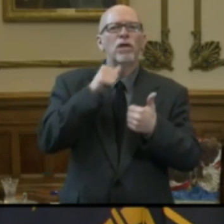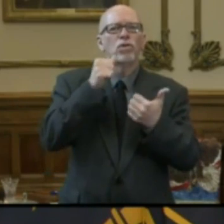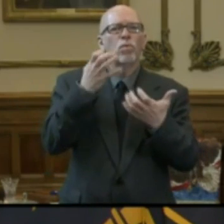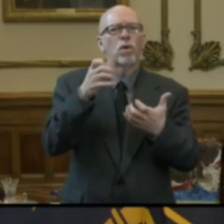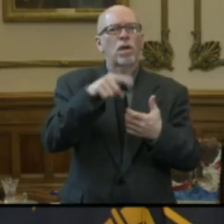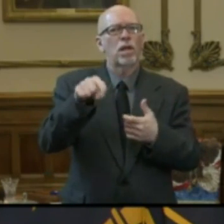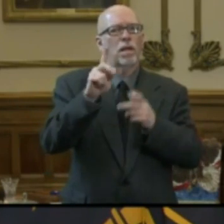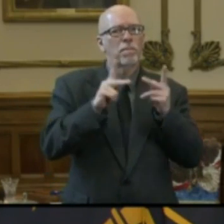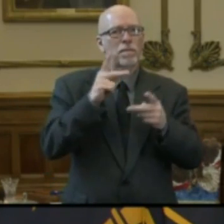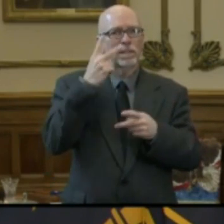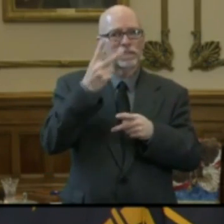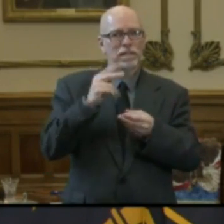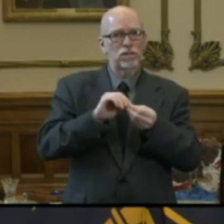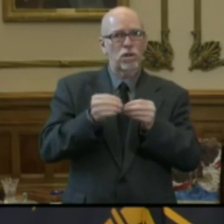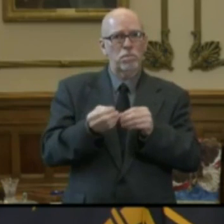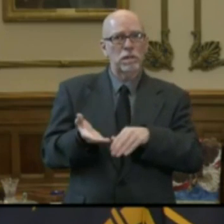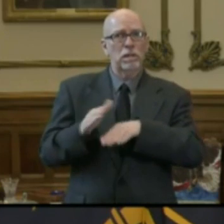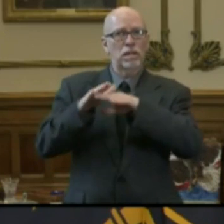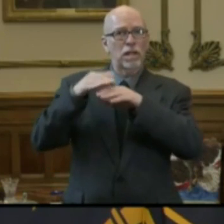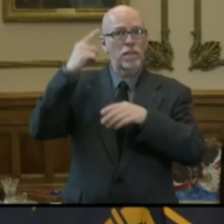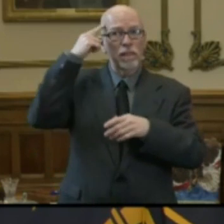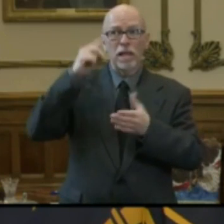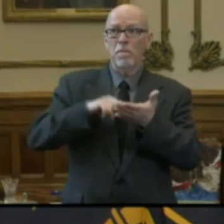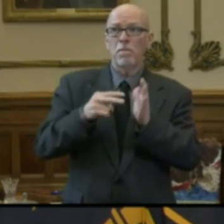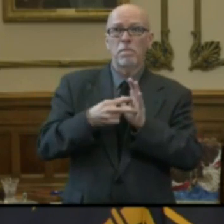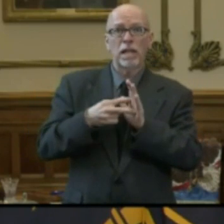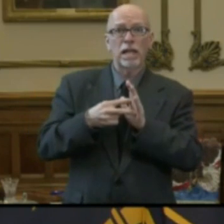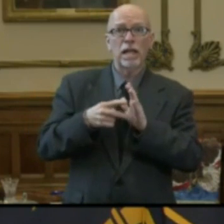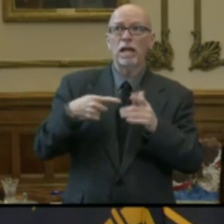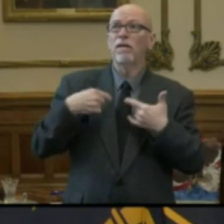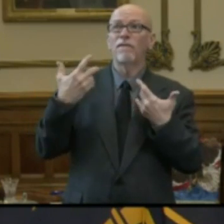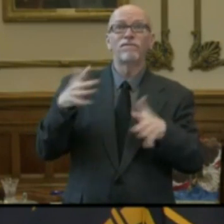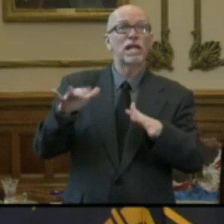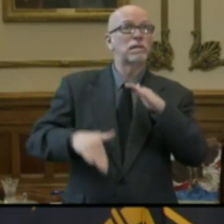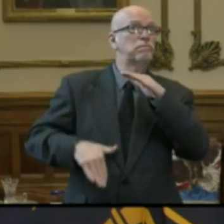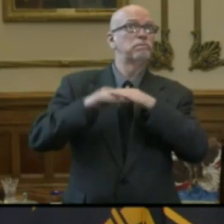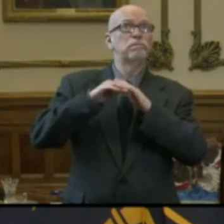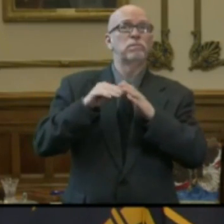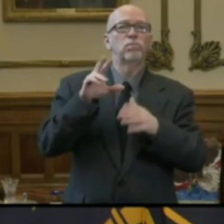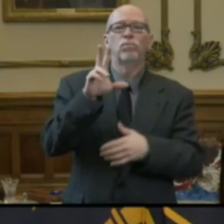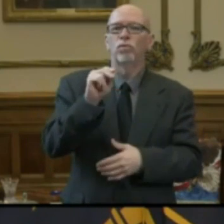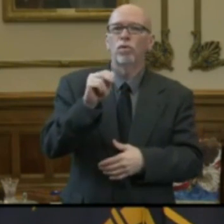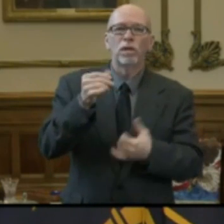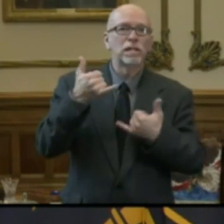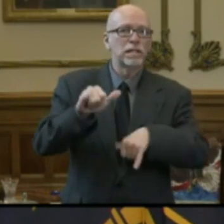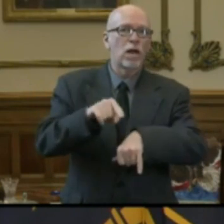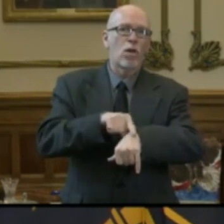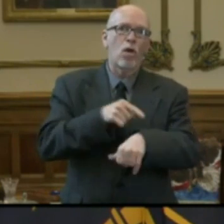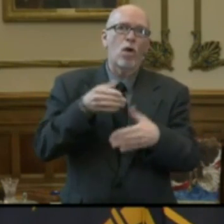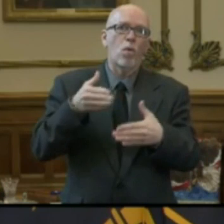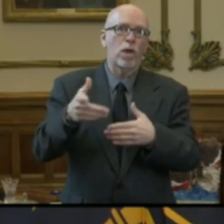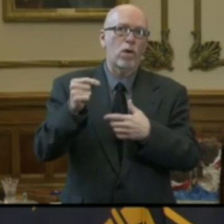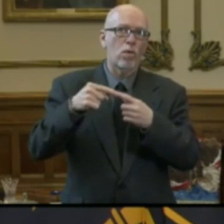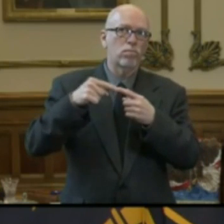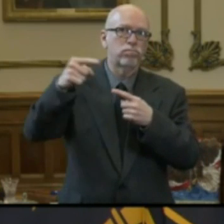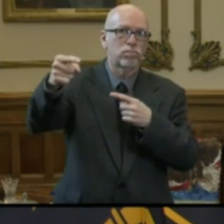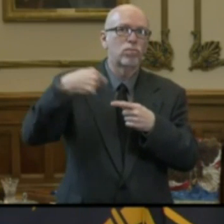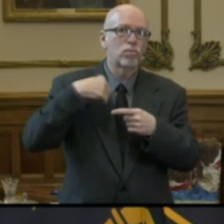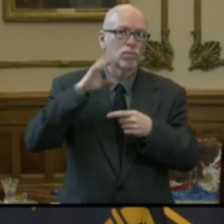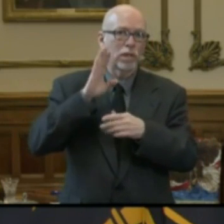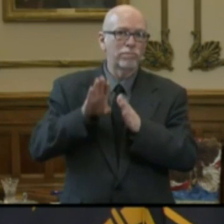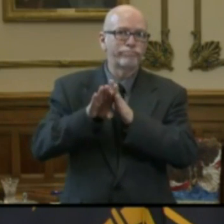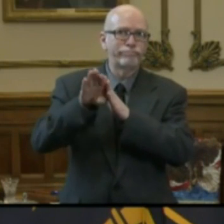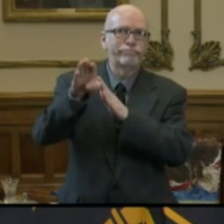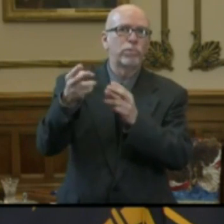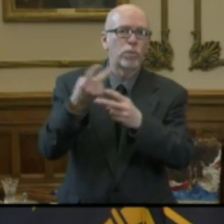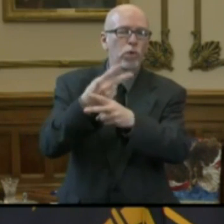Hoosiers to see these rising numbers and think that that means that the peak has arrived. We have a very long way to go before we reach the peak, and I cannot